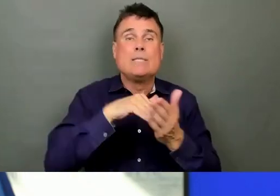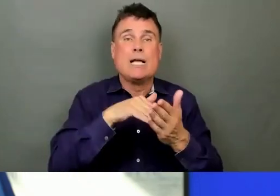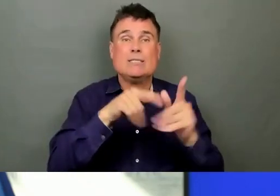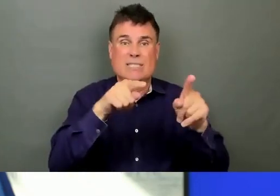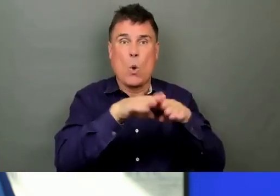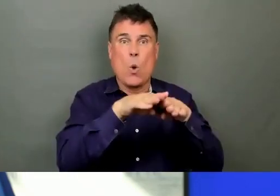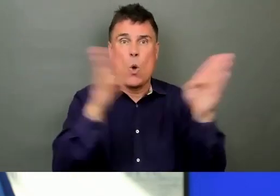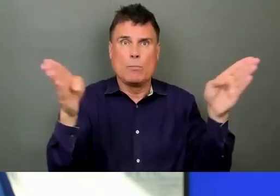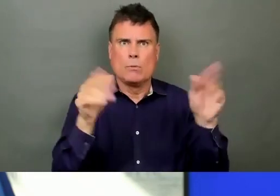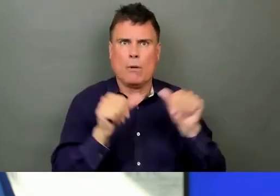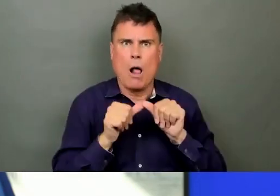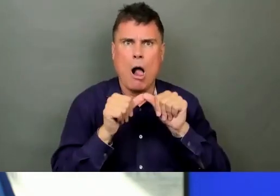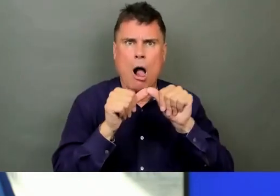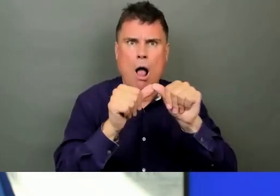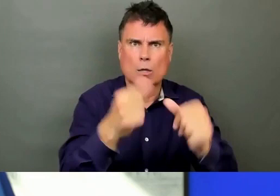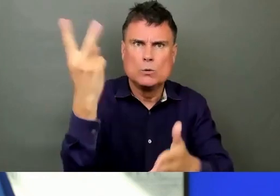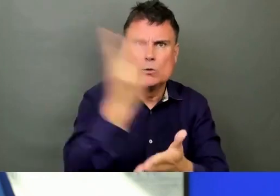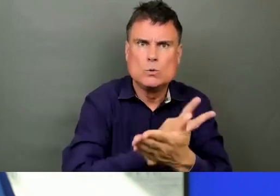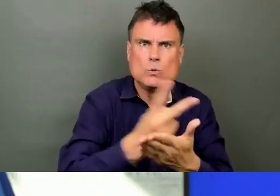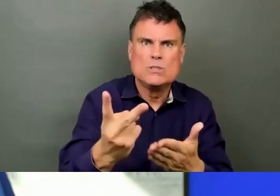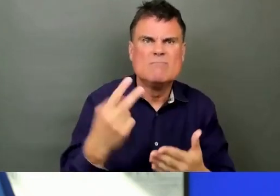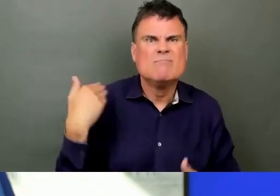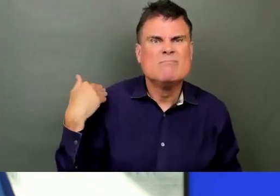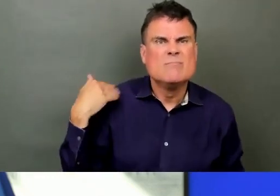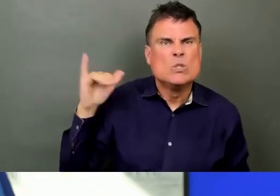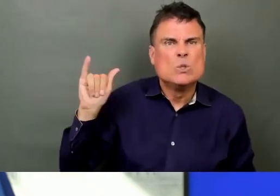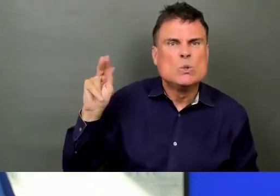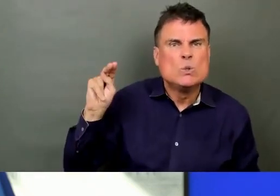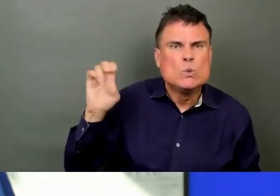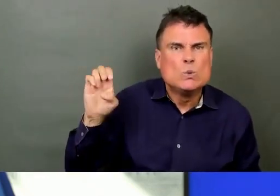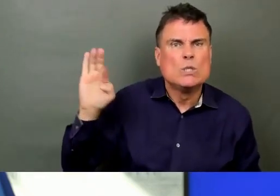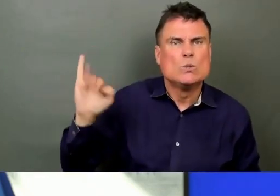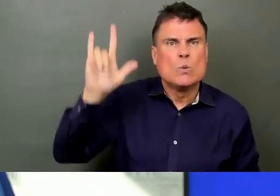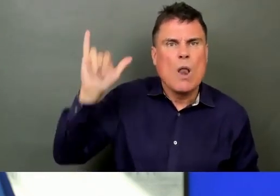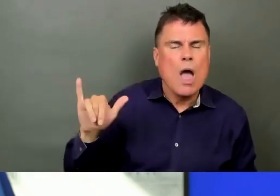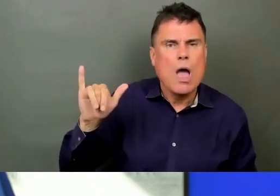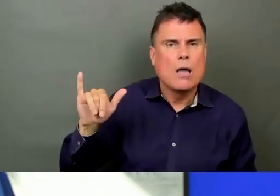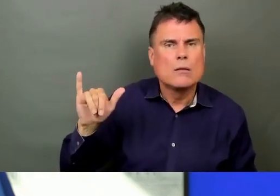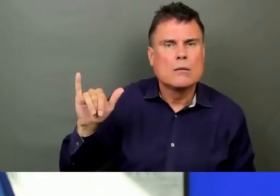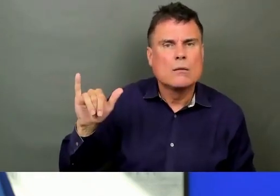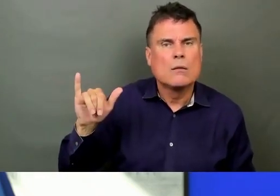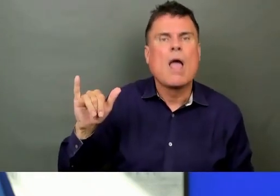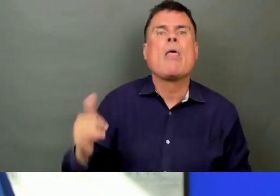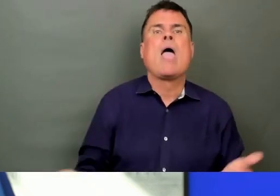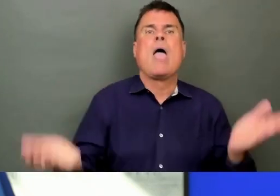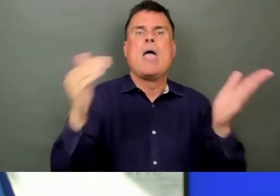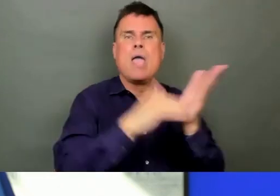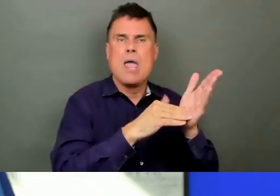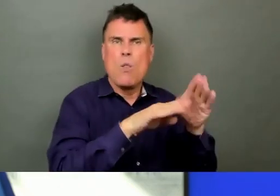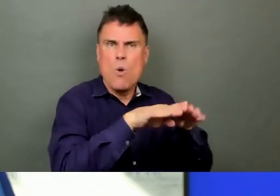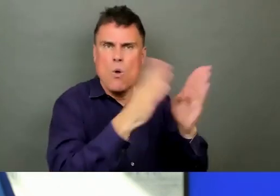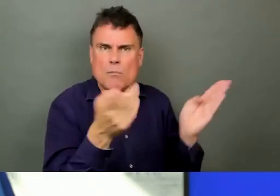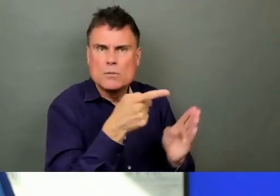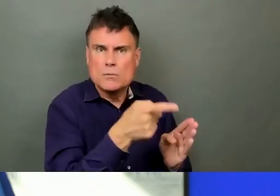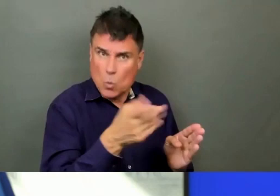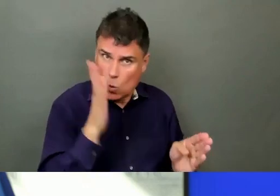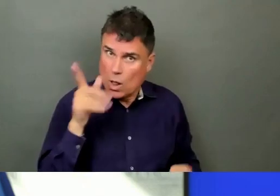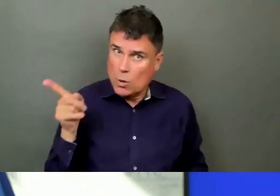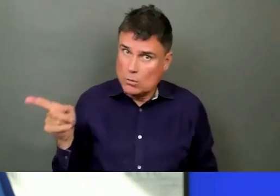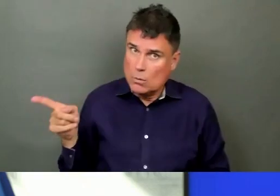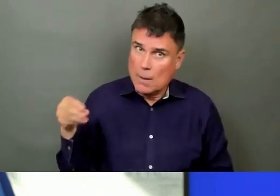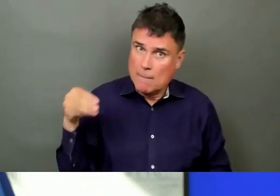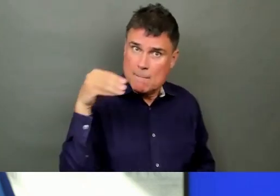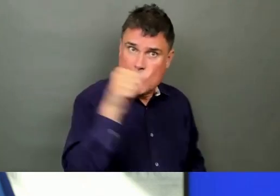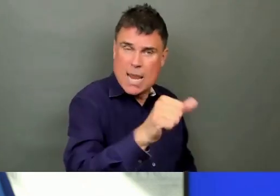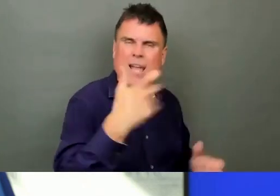and then it opened again for another heat wave we had. And also another part of that question is we had a civic building used in Kamloops for refuge